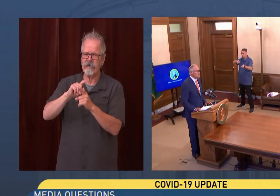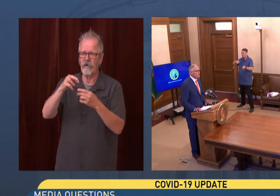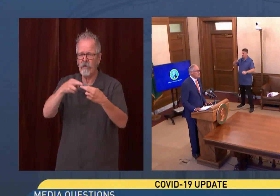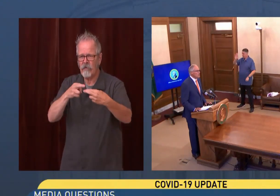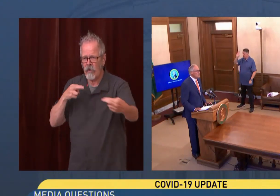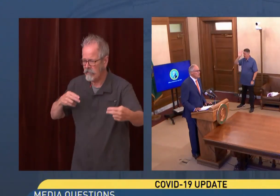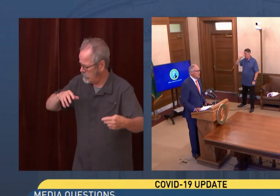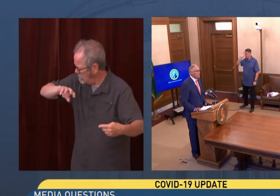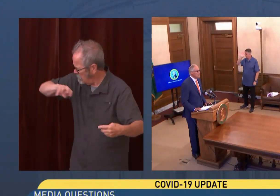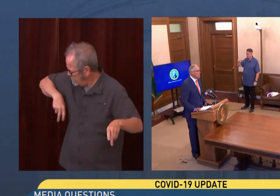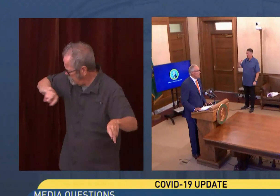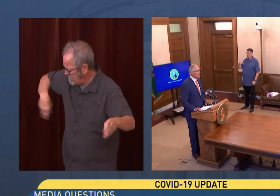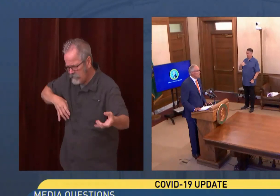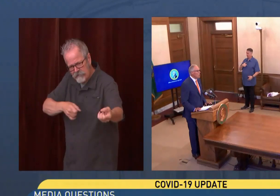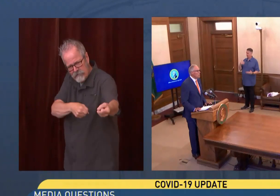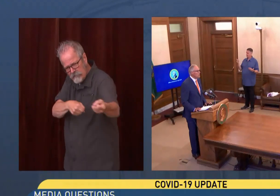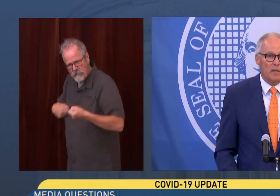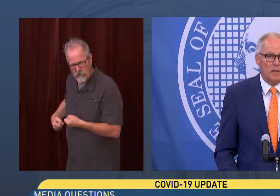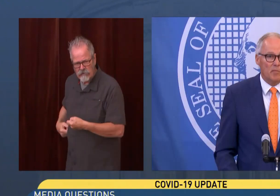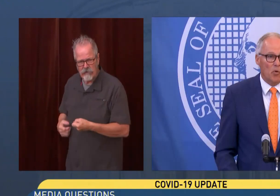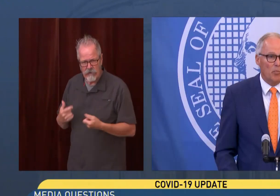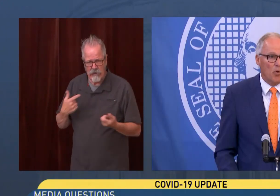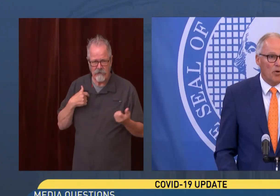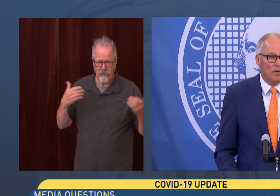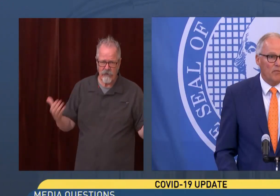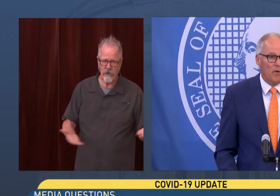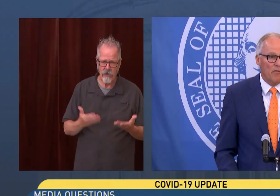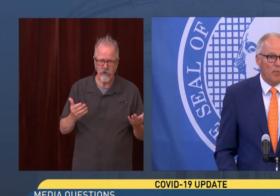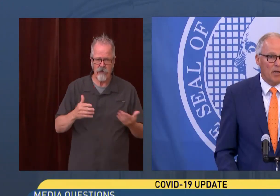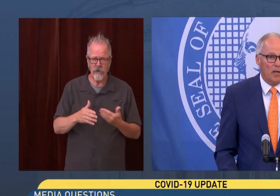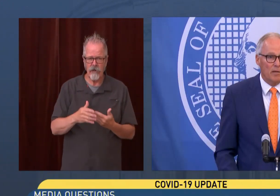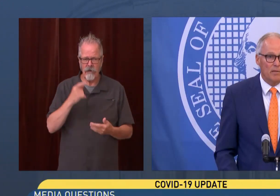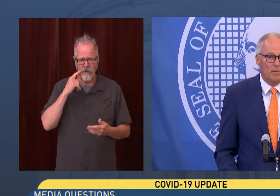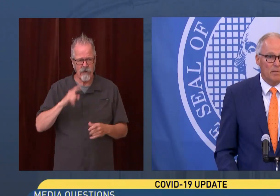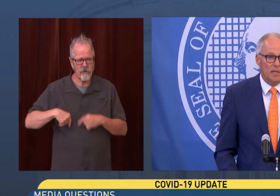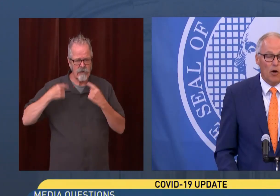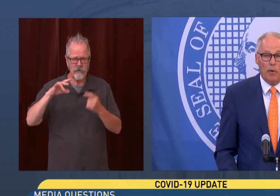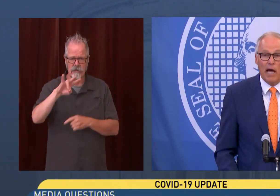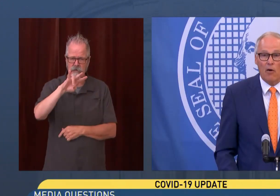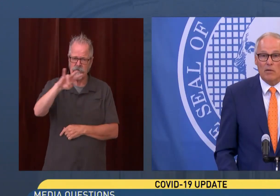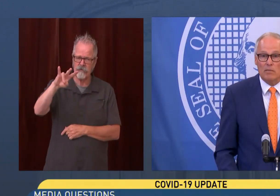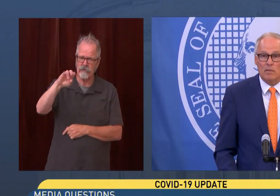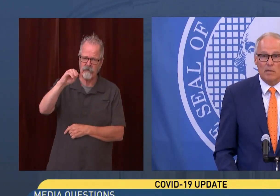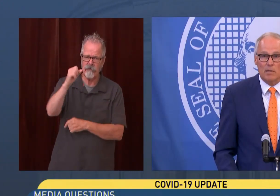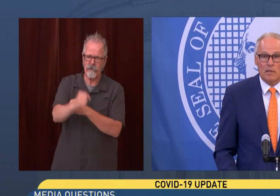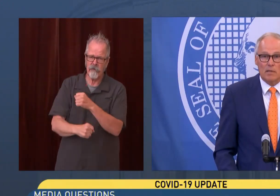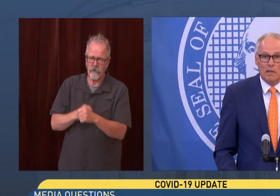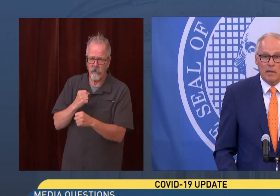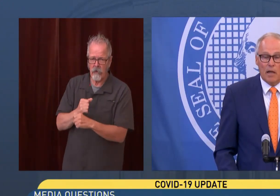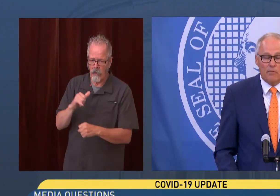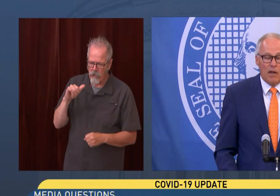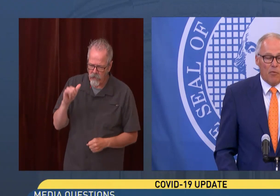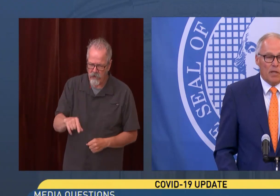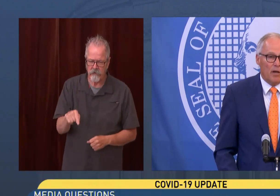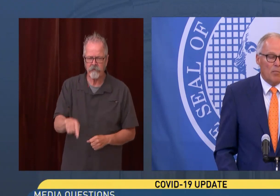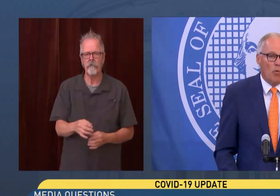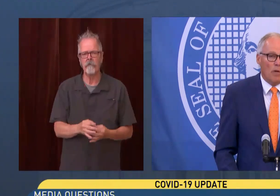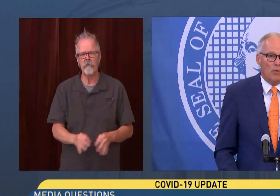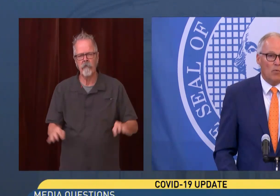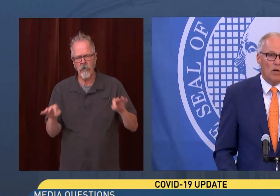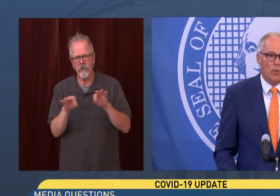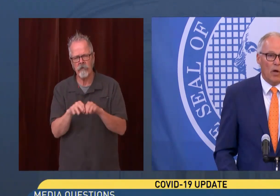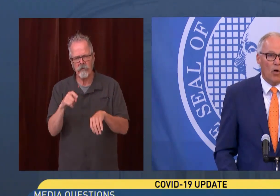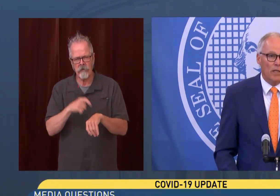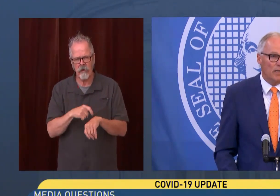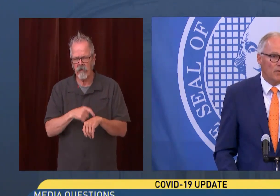years and I've never been in a moment that is more important for everybody to, to help out. I've never been in a